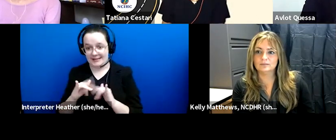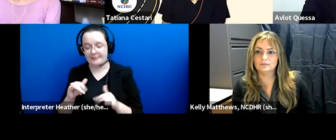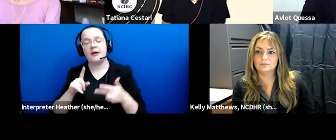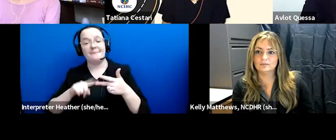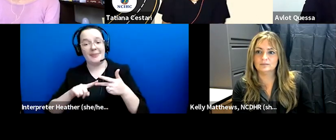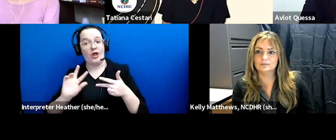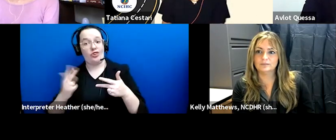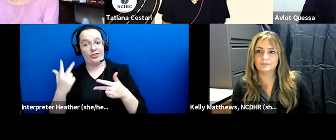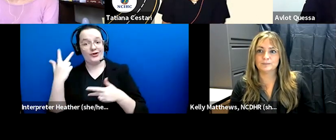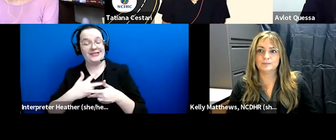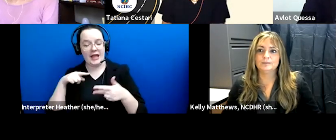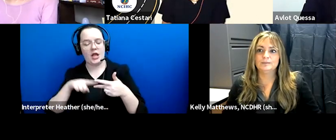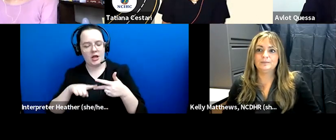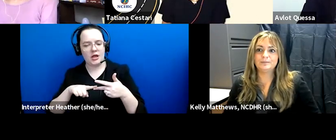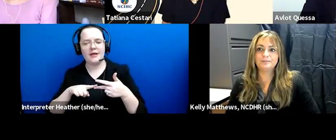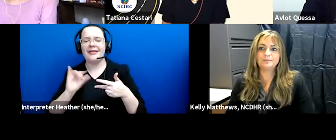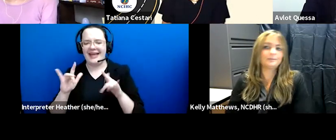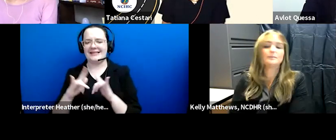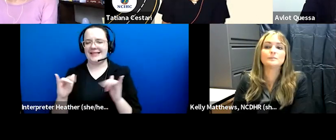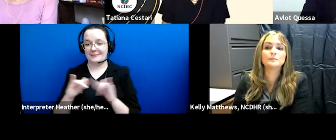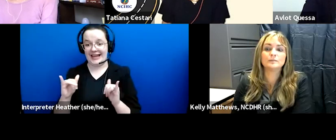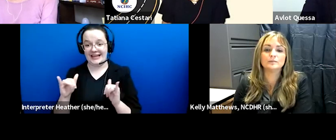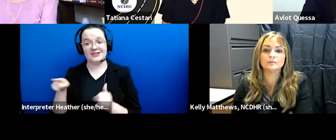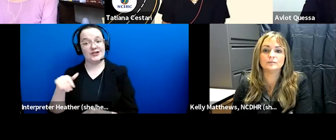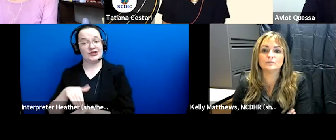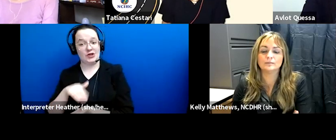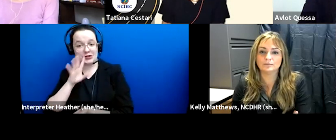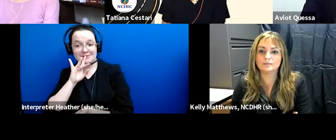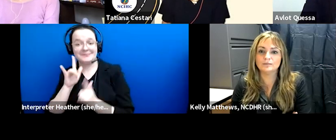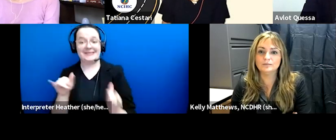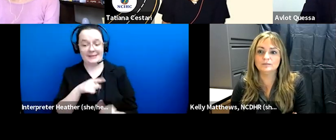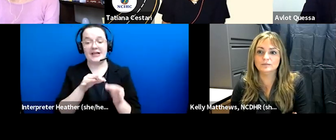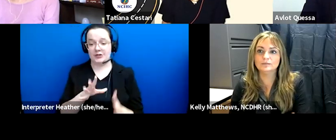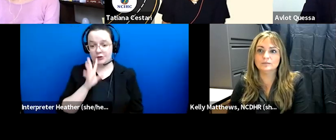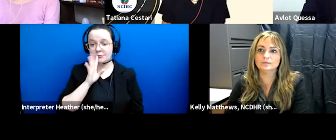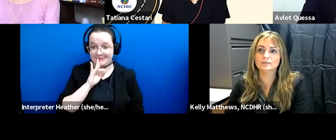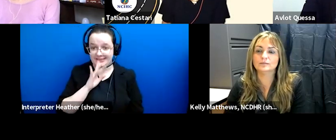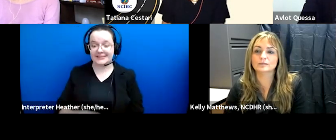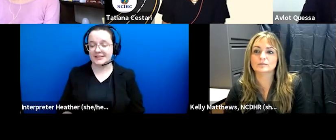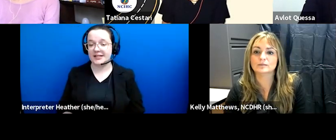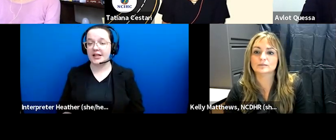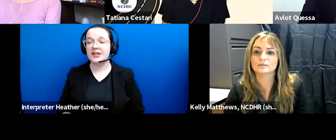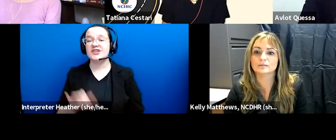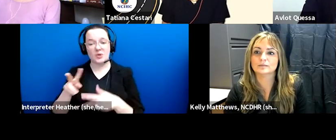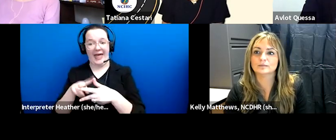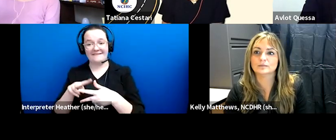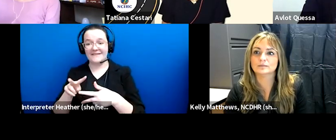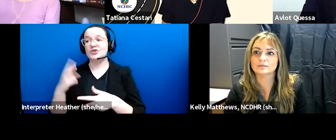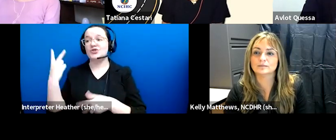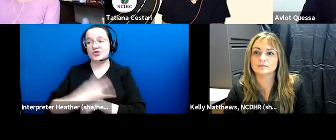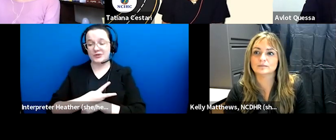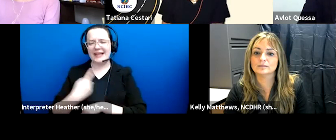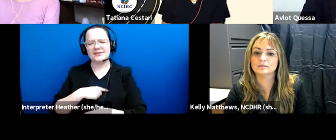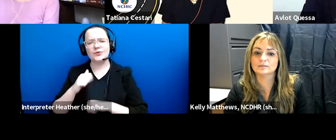and getting into the simultaneous sandbox um those first two days we structure it so we have